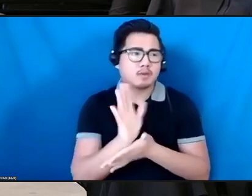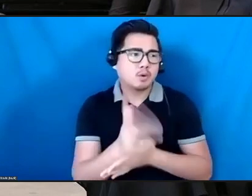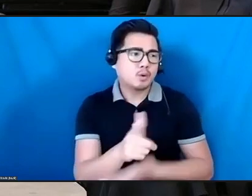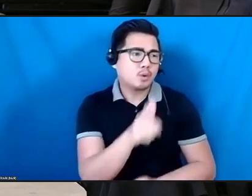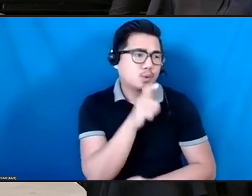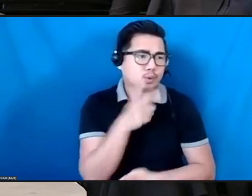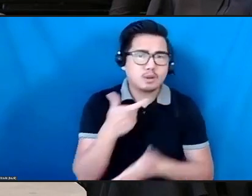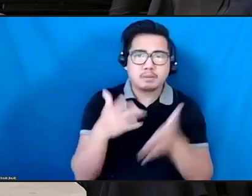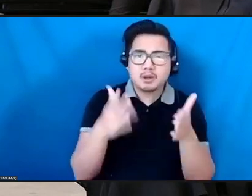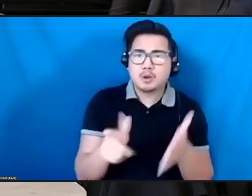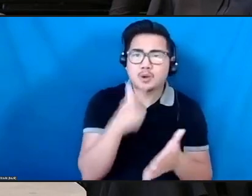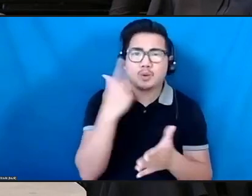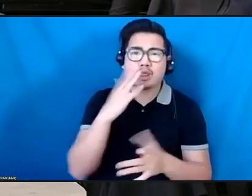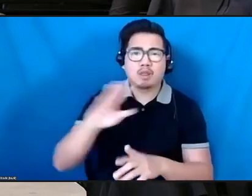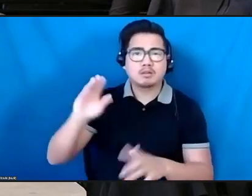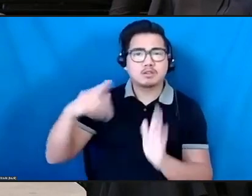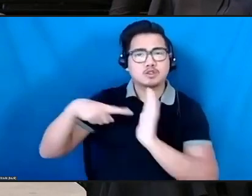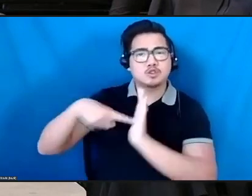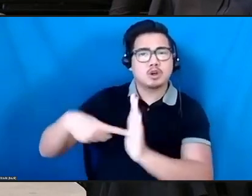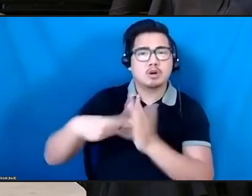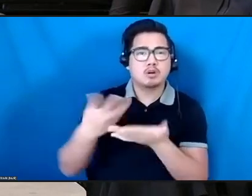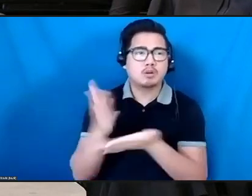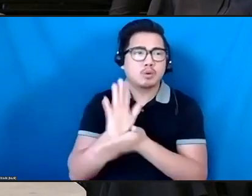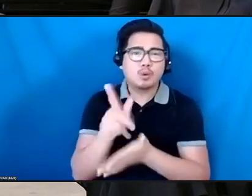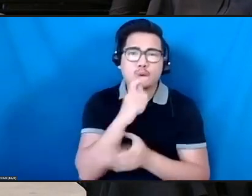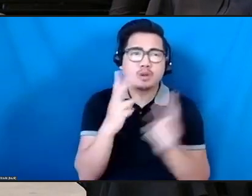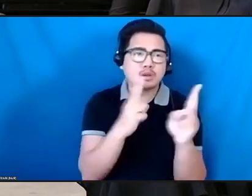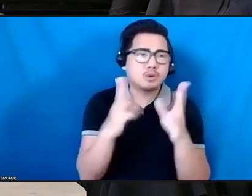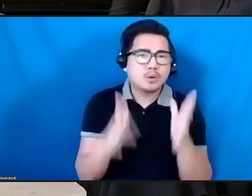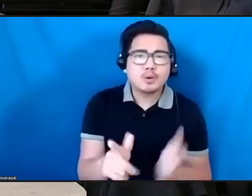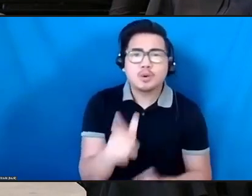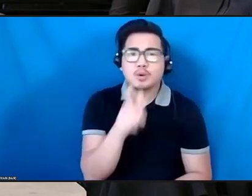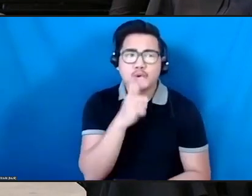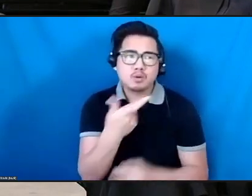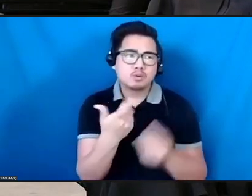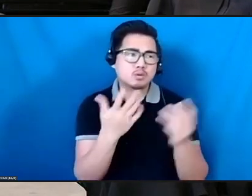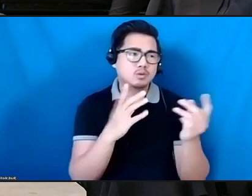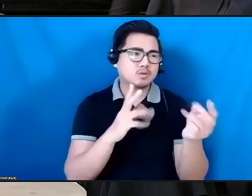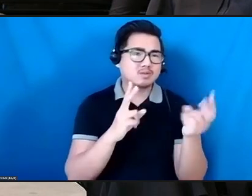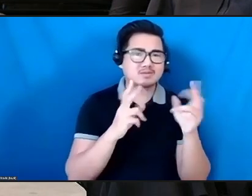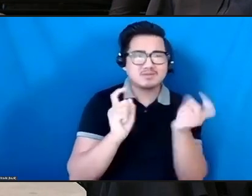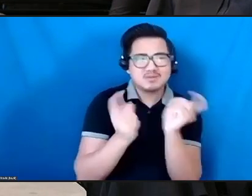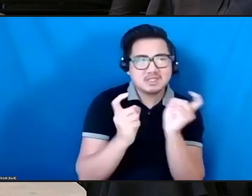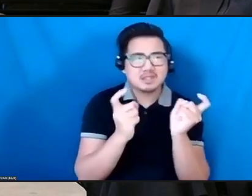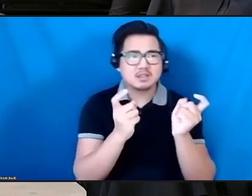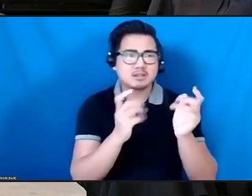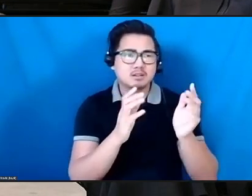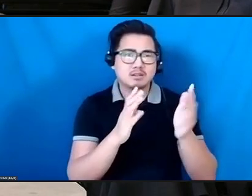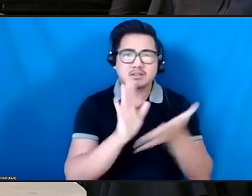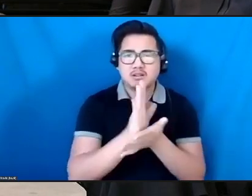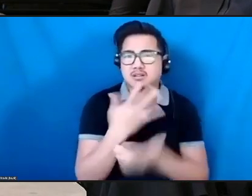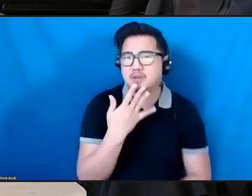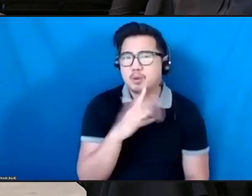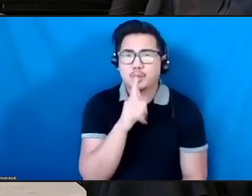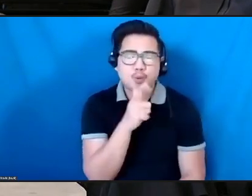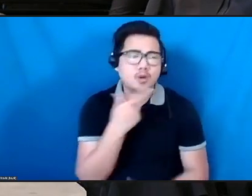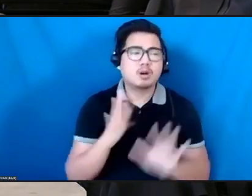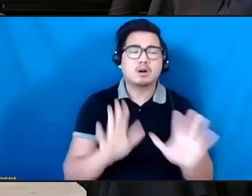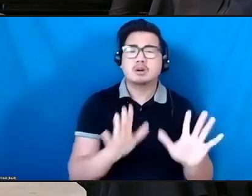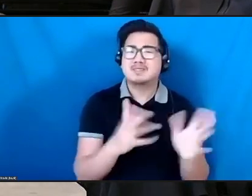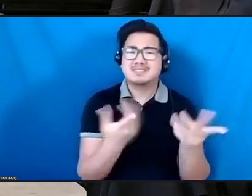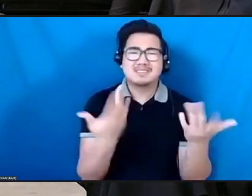Like, who is the editor? Who is the colorist? Who is to make those happen? And it's that kind of scale. It's completely different